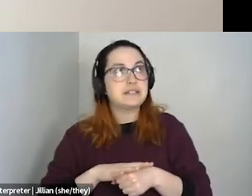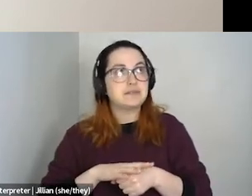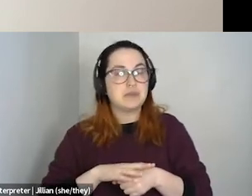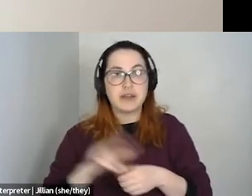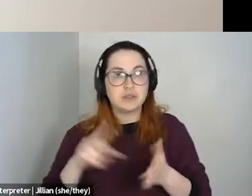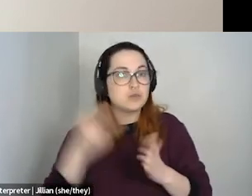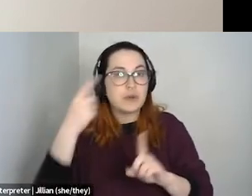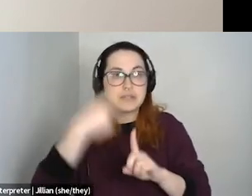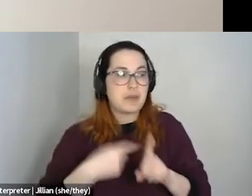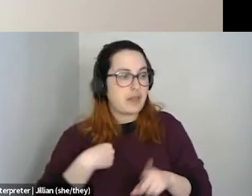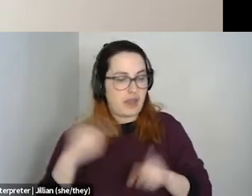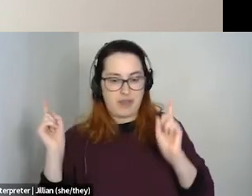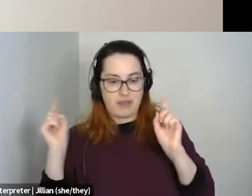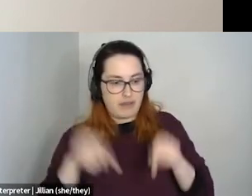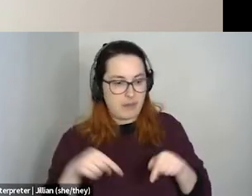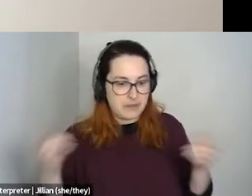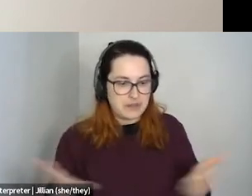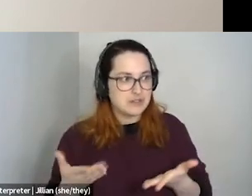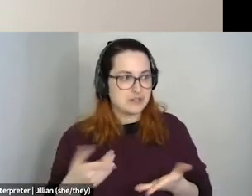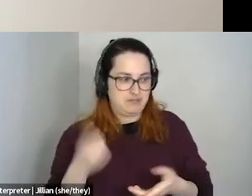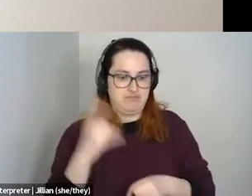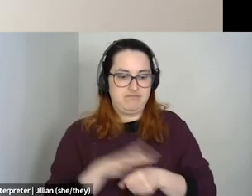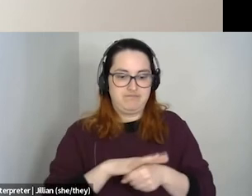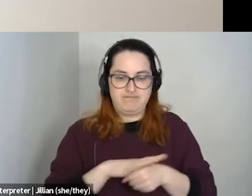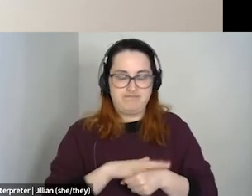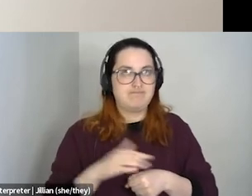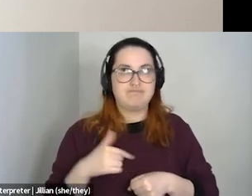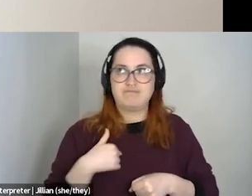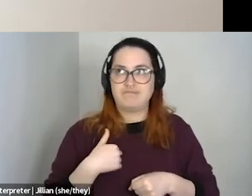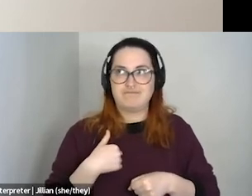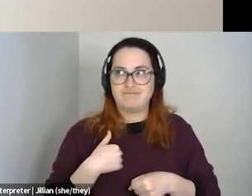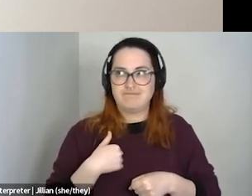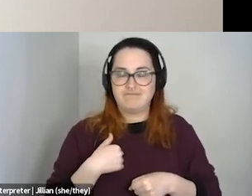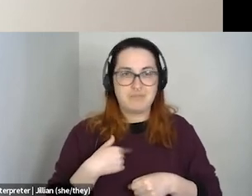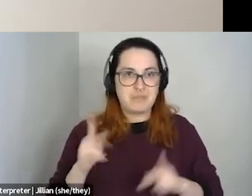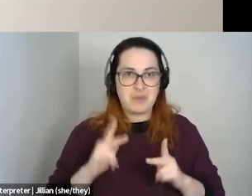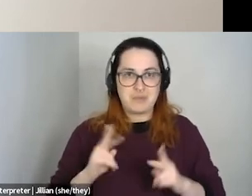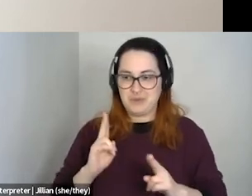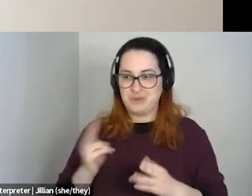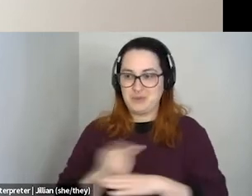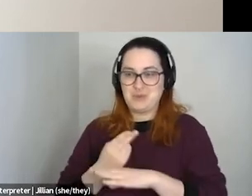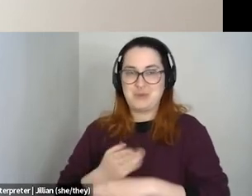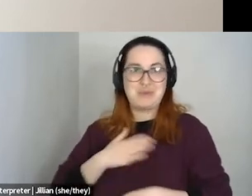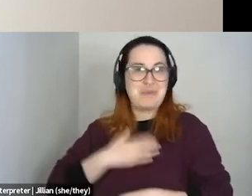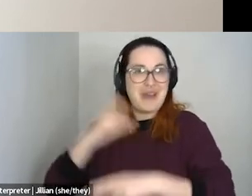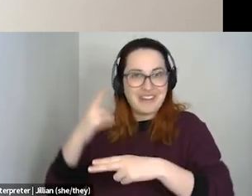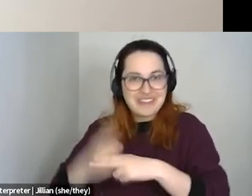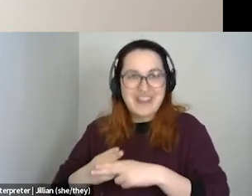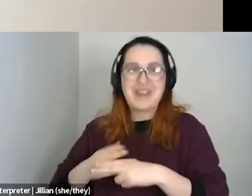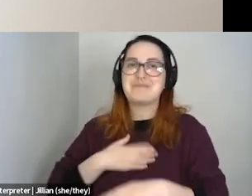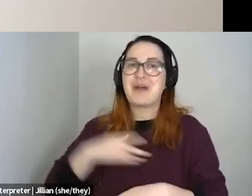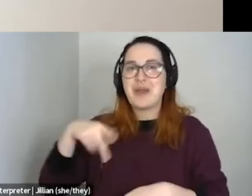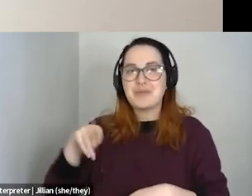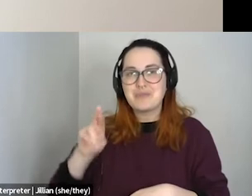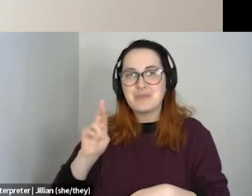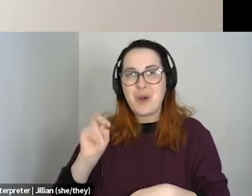month, I get to come here. This is the one space where I get to, um, be called by my name, my pronouns, you know, be